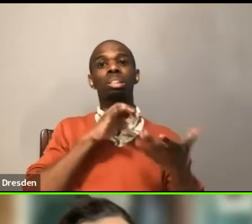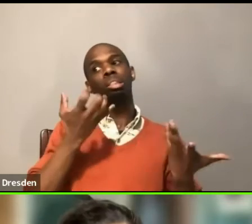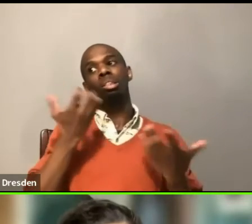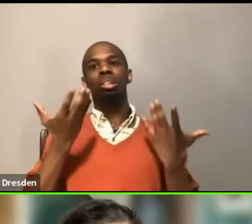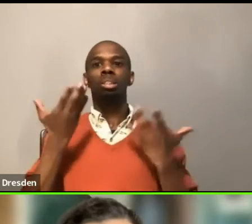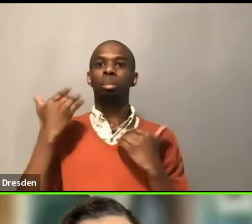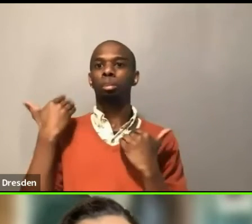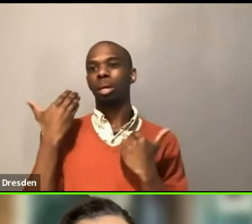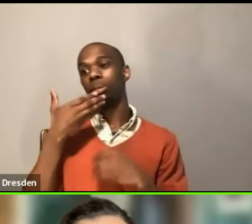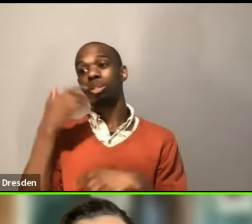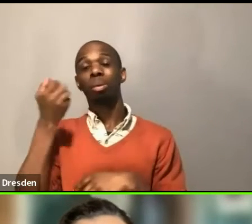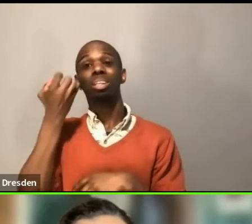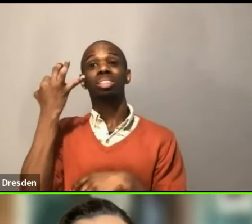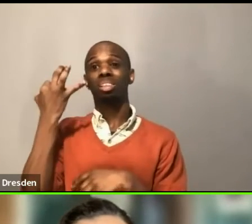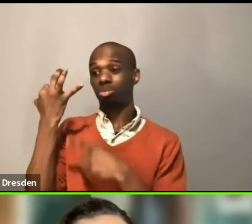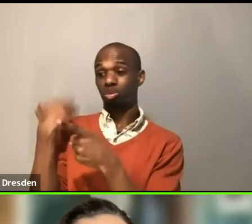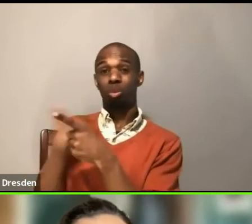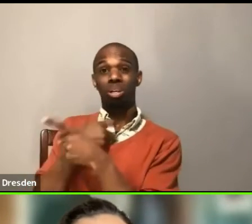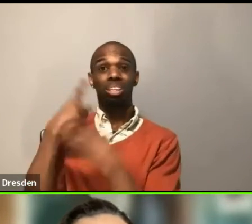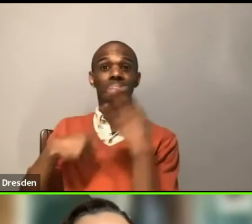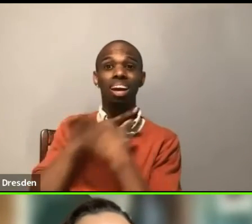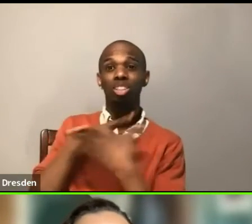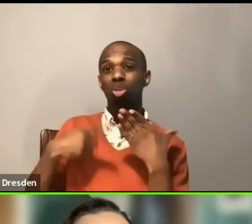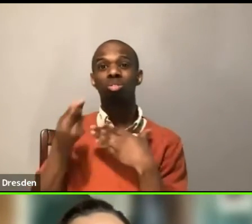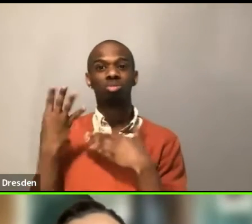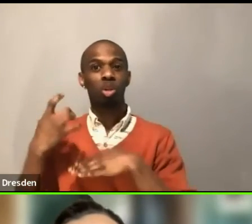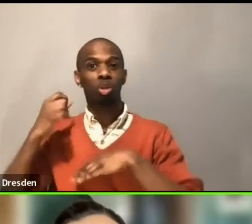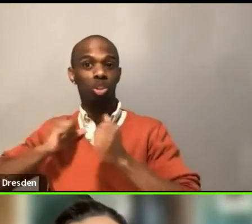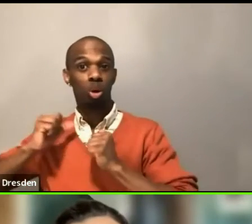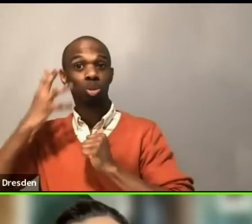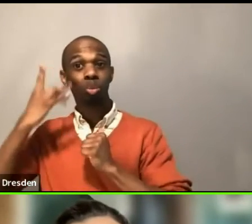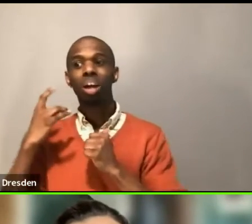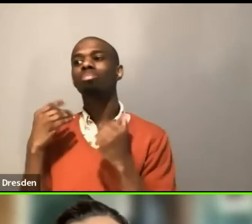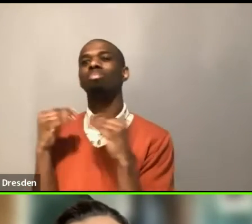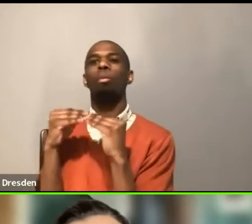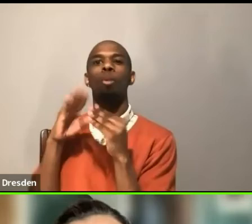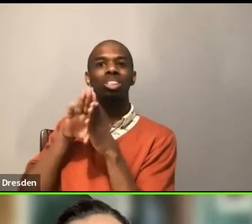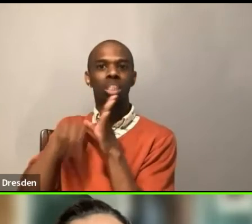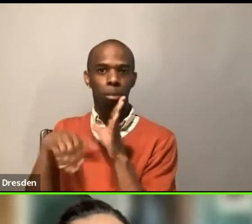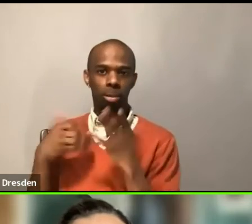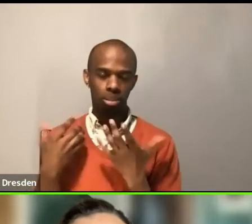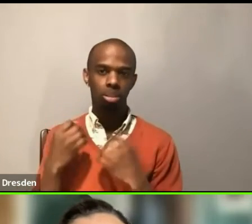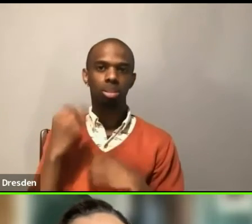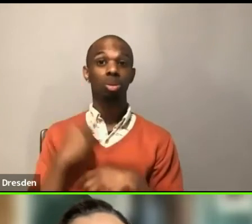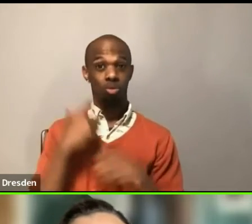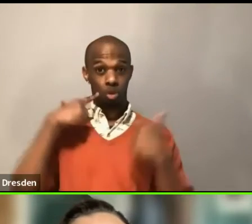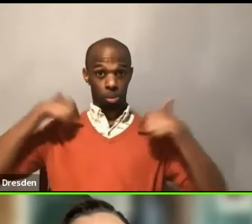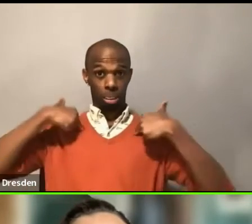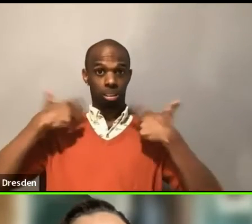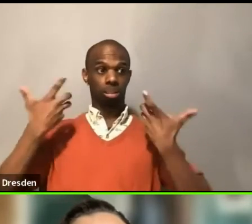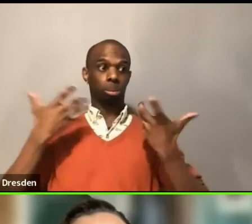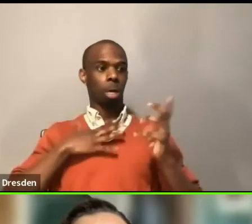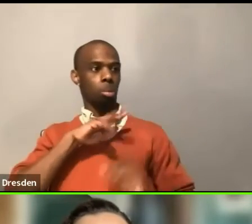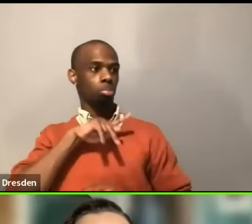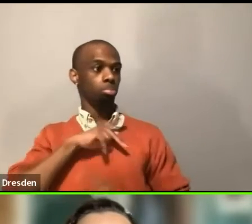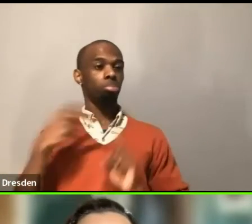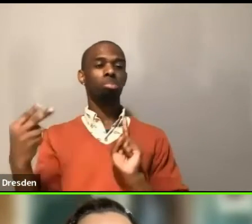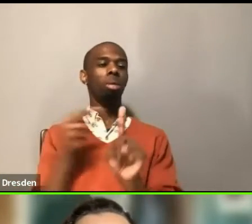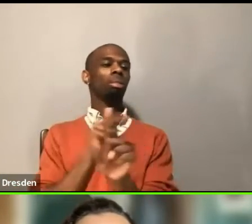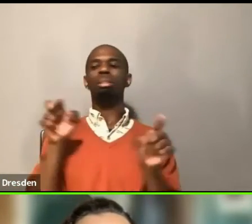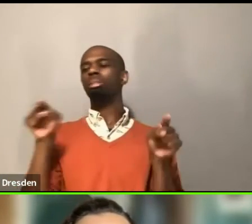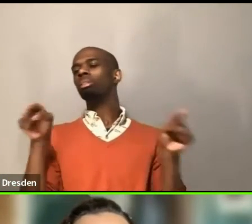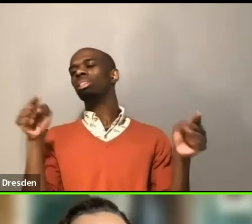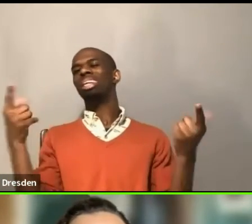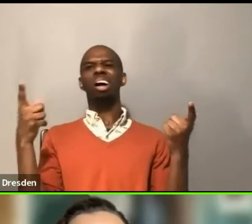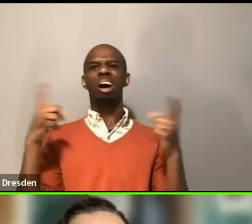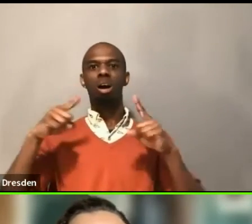show or two shows or how many of our shows we need to cancel. So for me, that is not that different. Uh, like sometimes I think we try to make this really